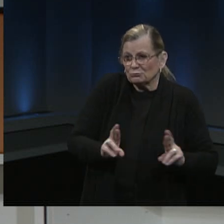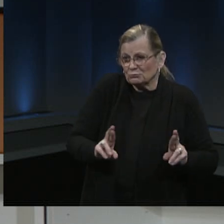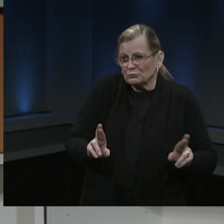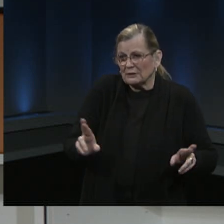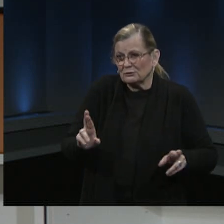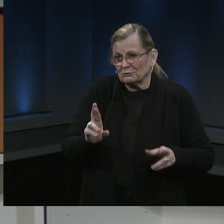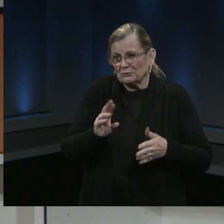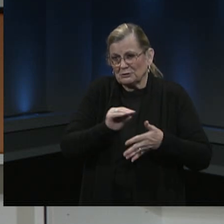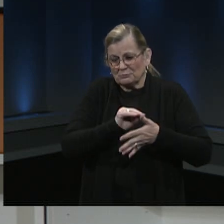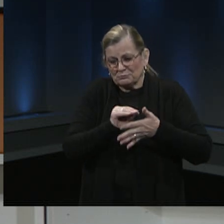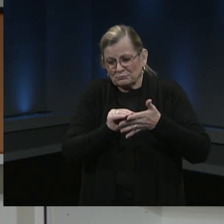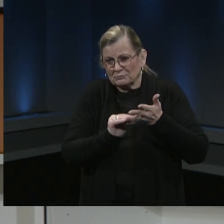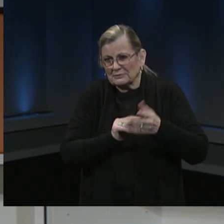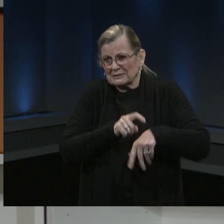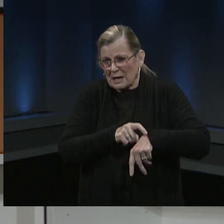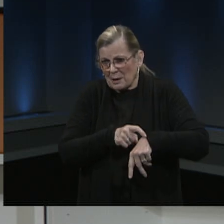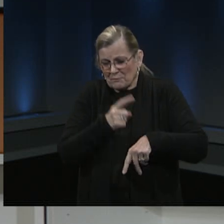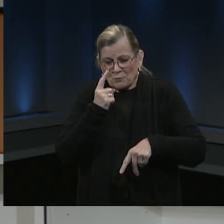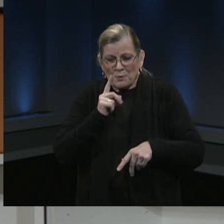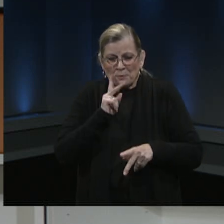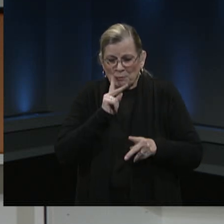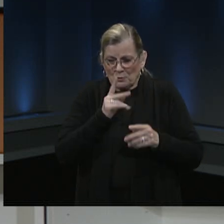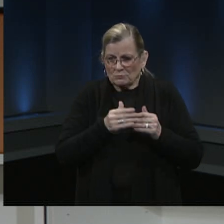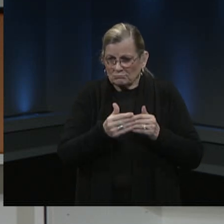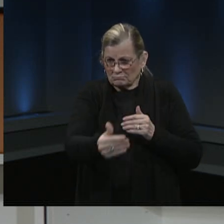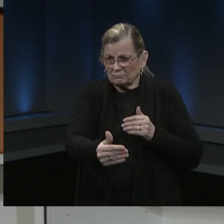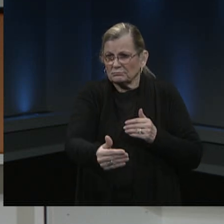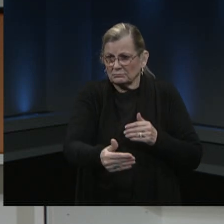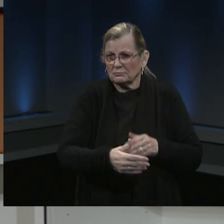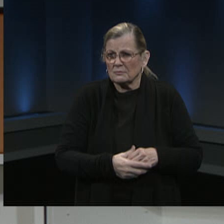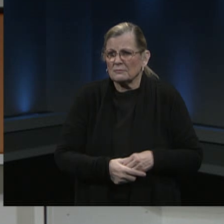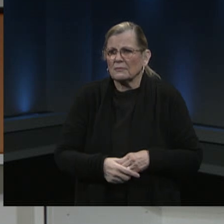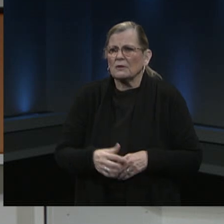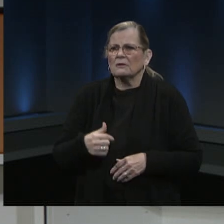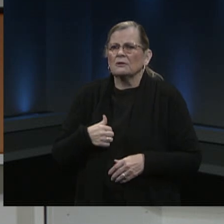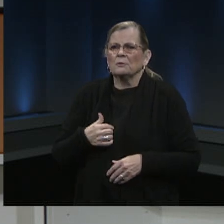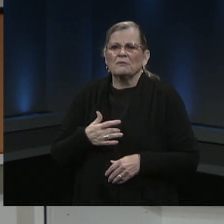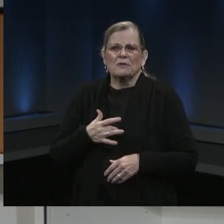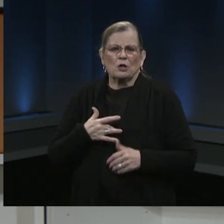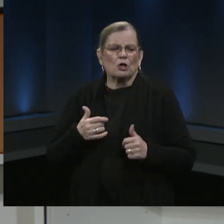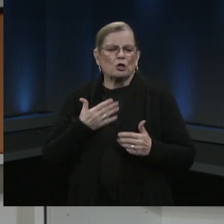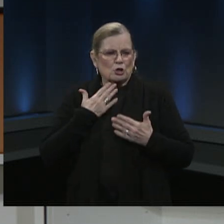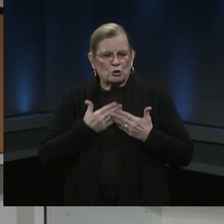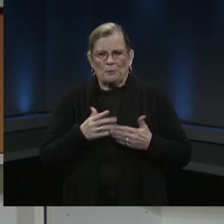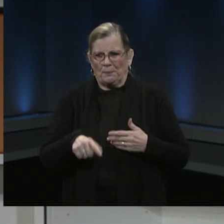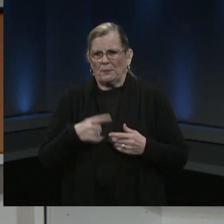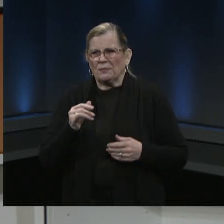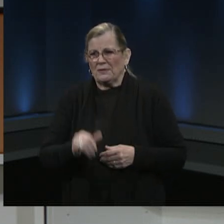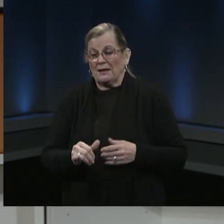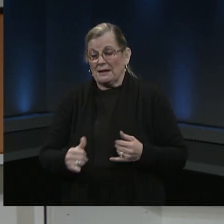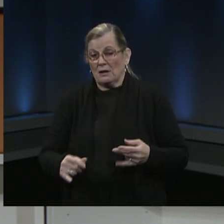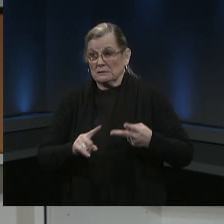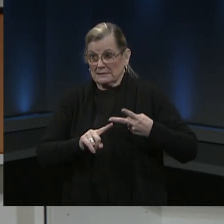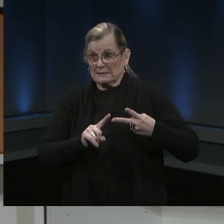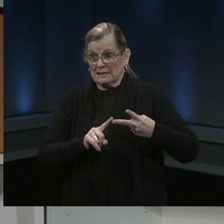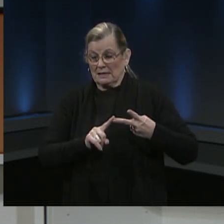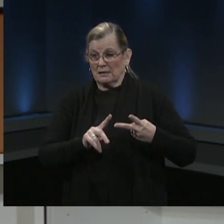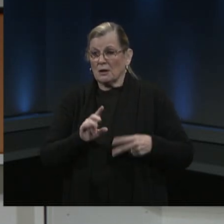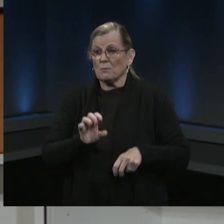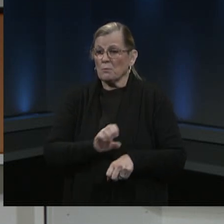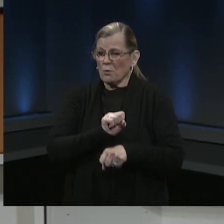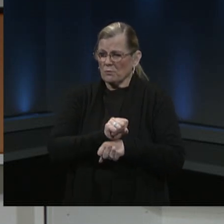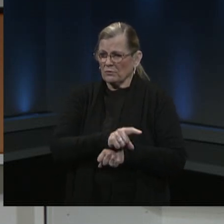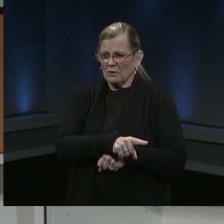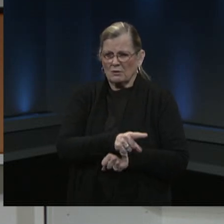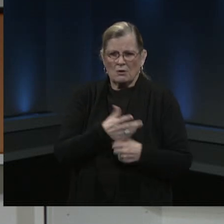And so we're feeling very good about that. And that second appointment for your second dose will be scheduled by Inova at the